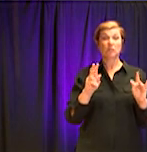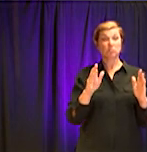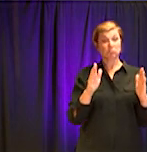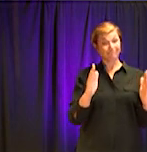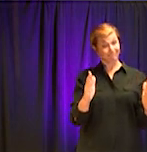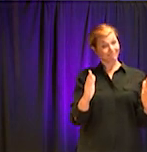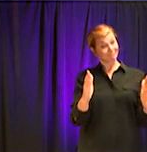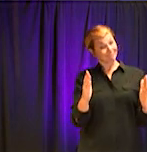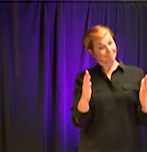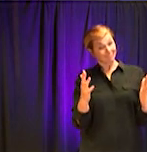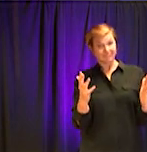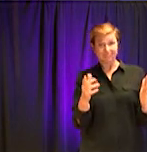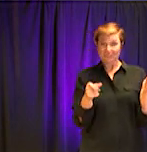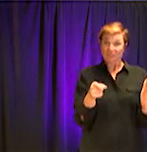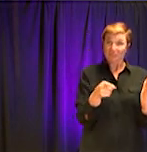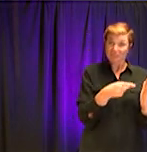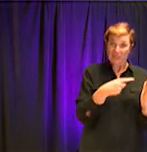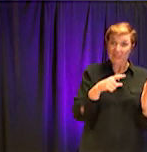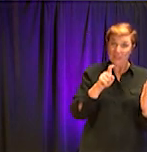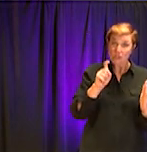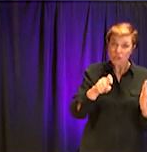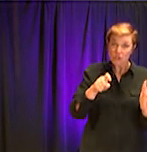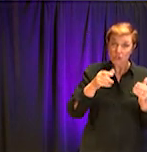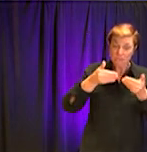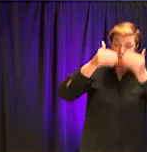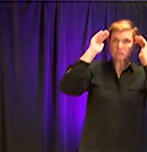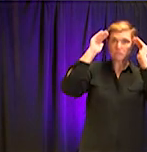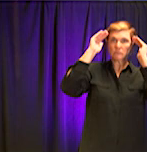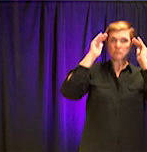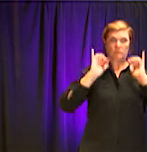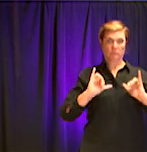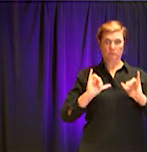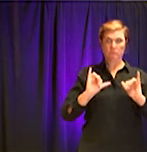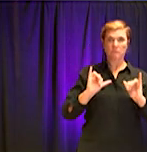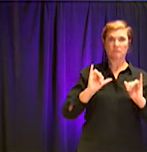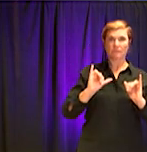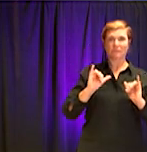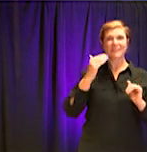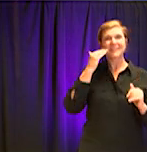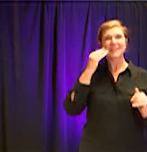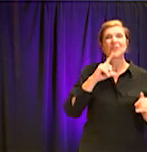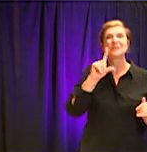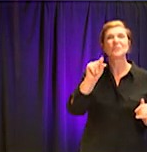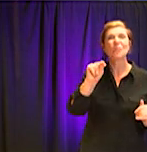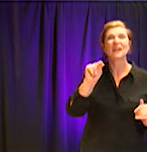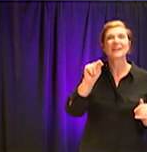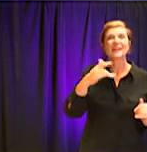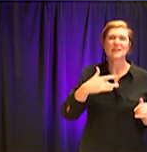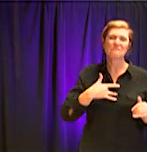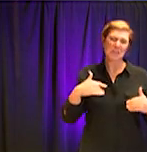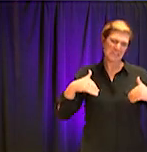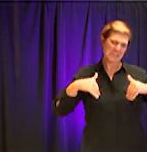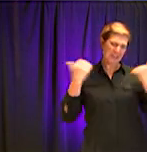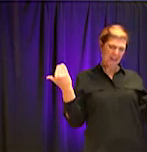um, you know, a wake up call for those that are in their twenties that think that they're completely immune from having any serious consequences from this,